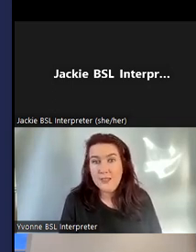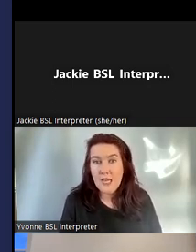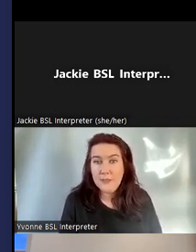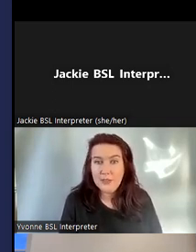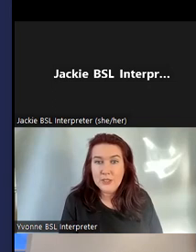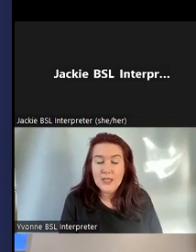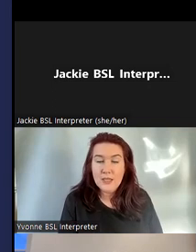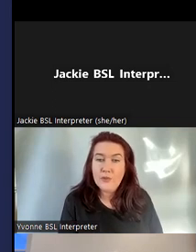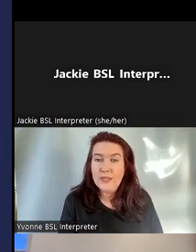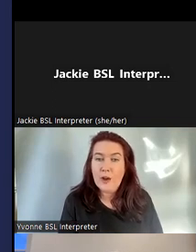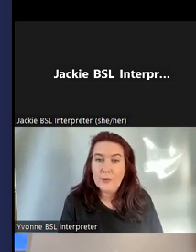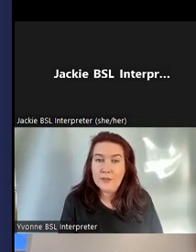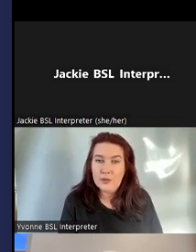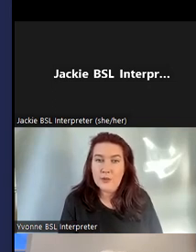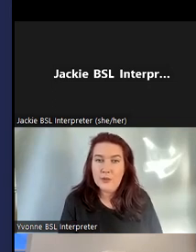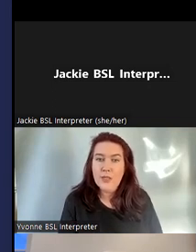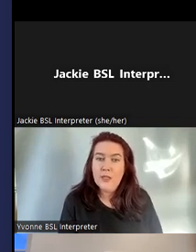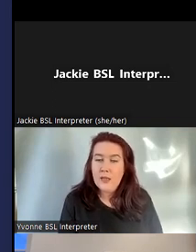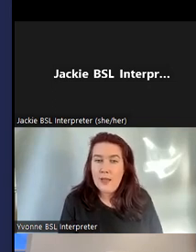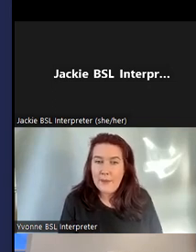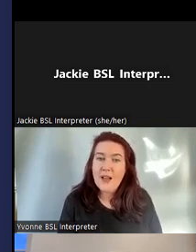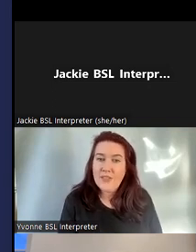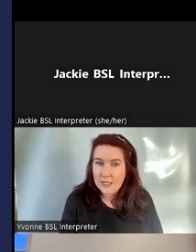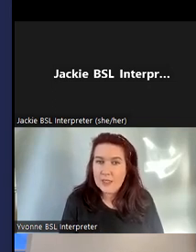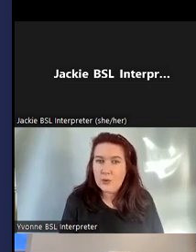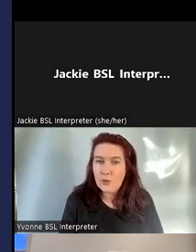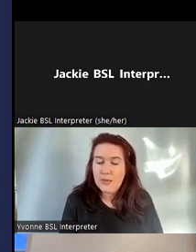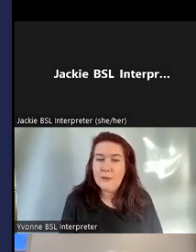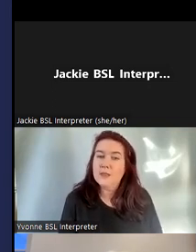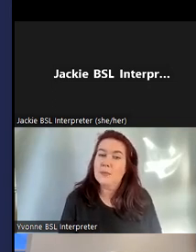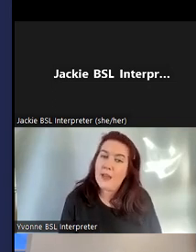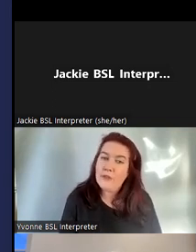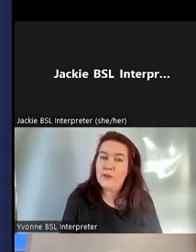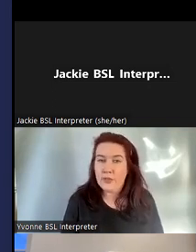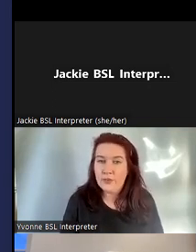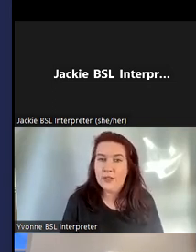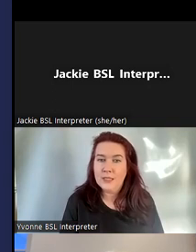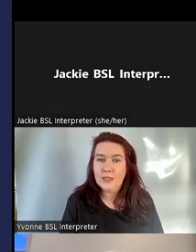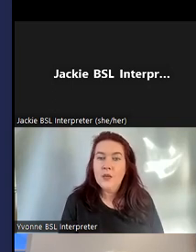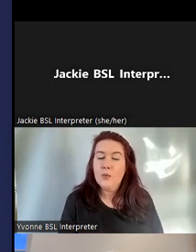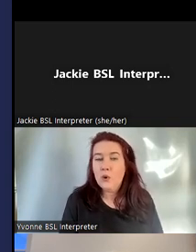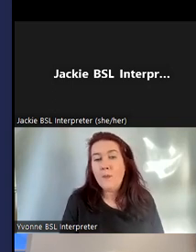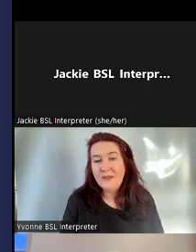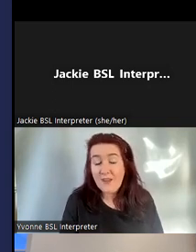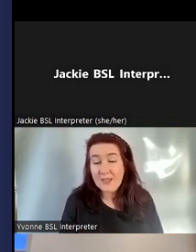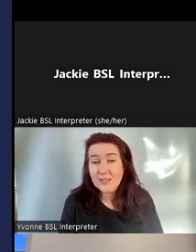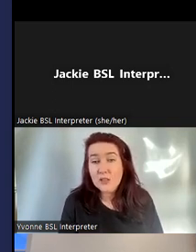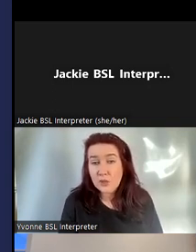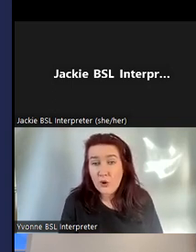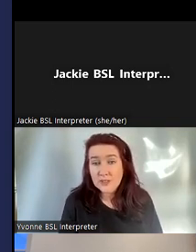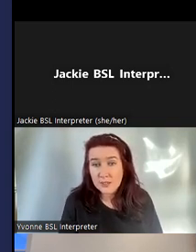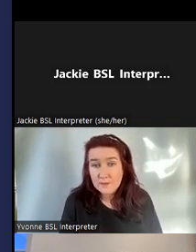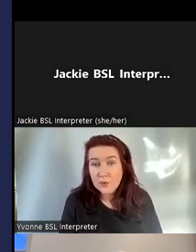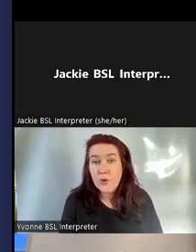the goal to establish that would really help us to have that clear goal and be able to apply for further funding we're hoping to have a